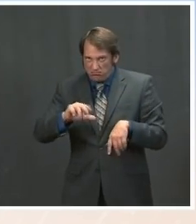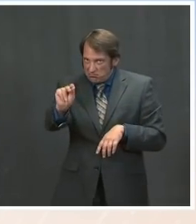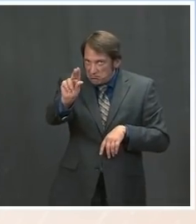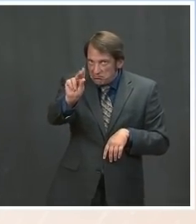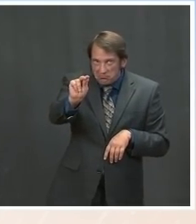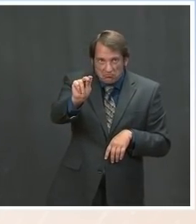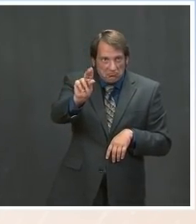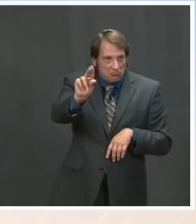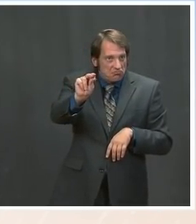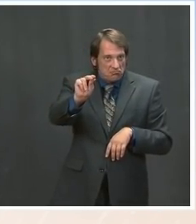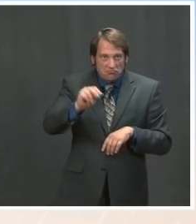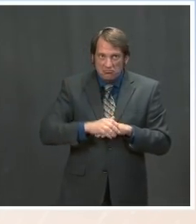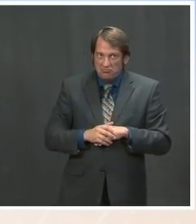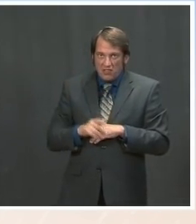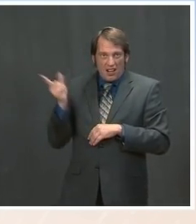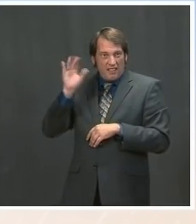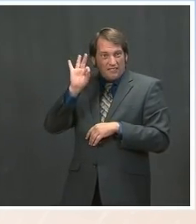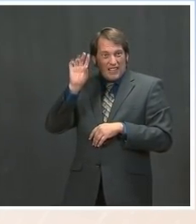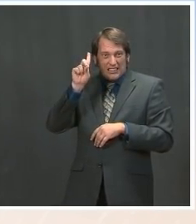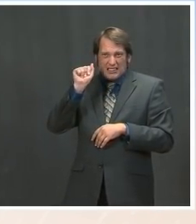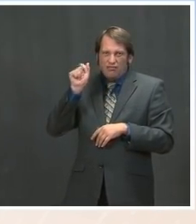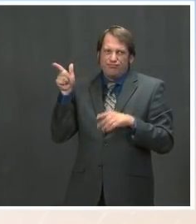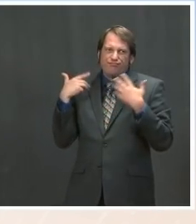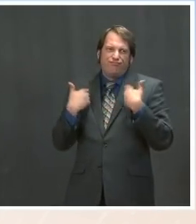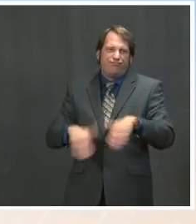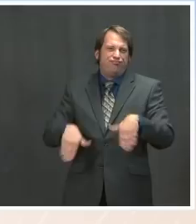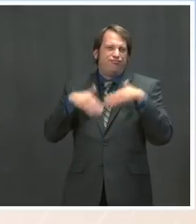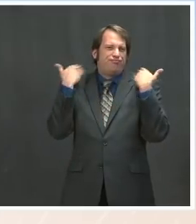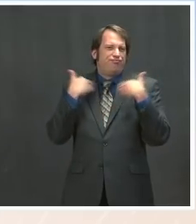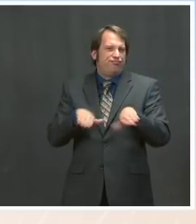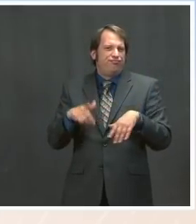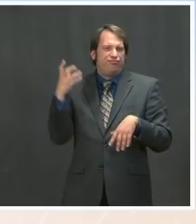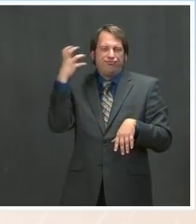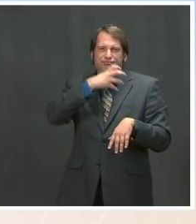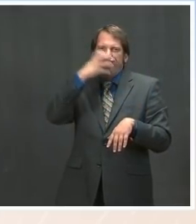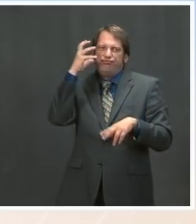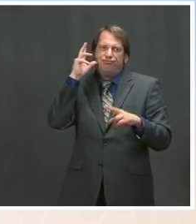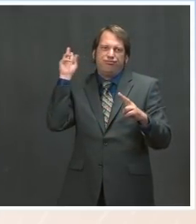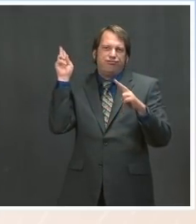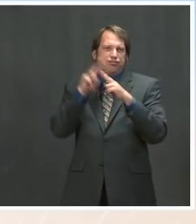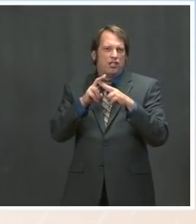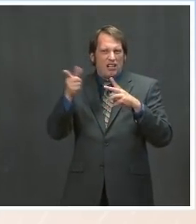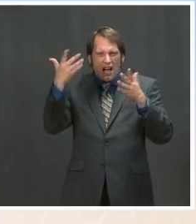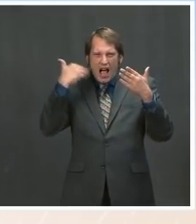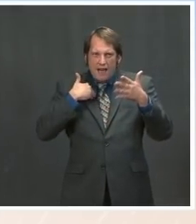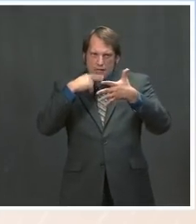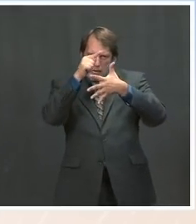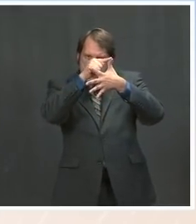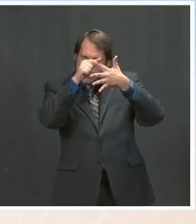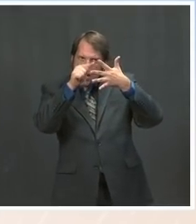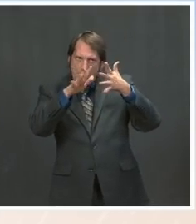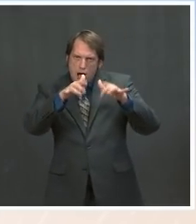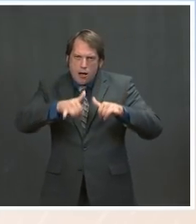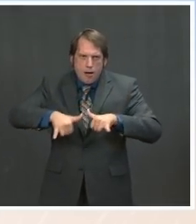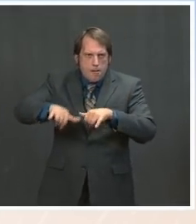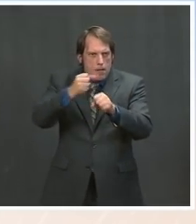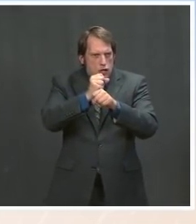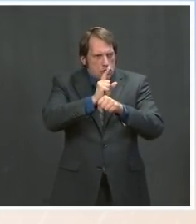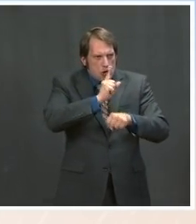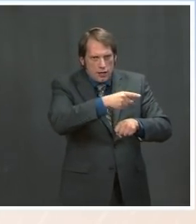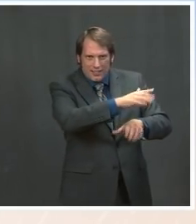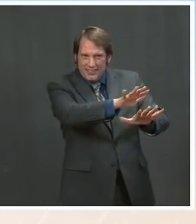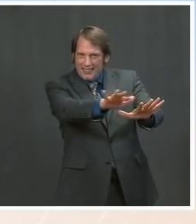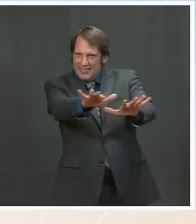They took this step out of an abundance of caution, as they've said, to ensure that the American people could have confidence in their